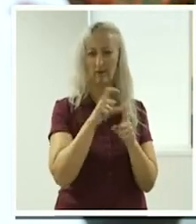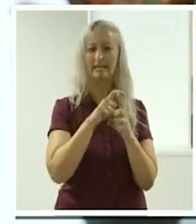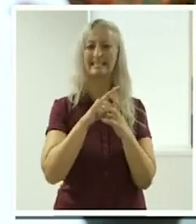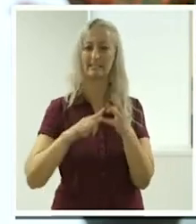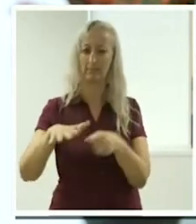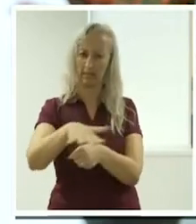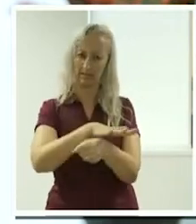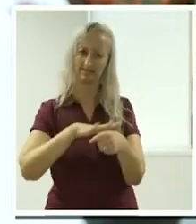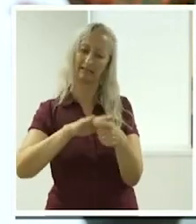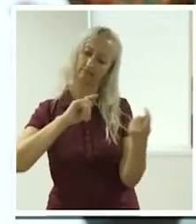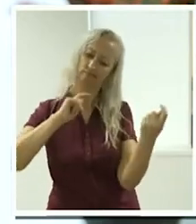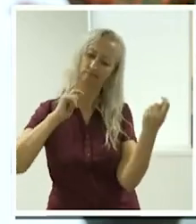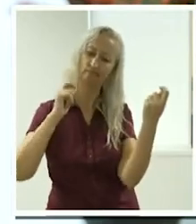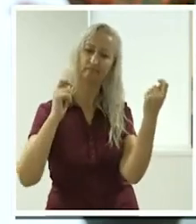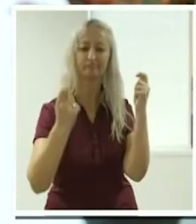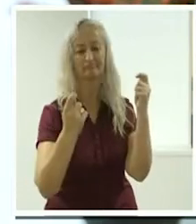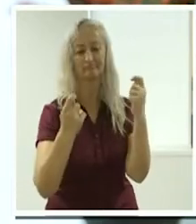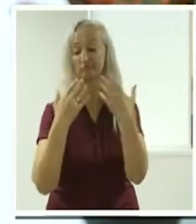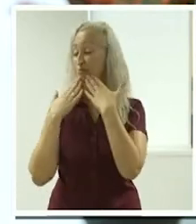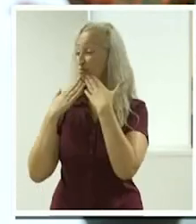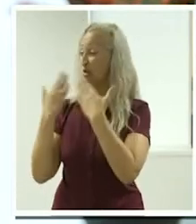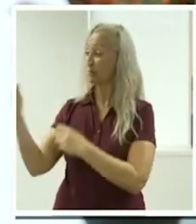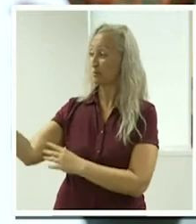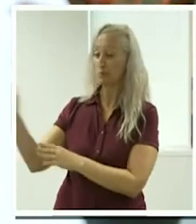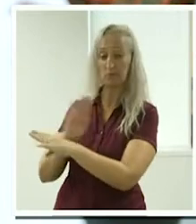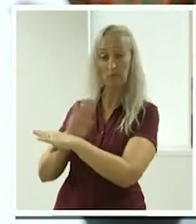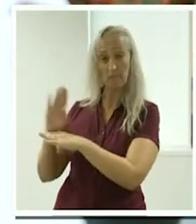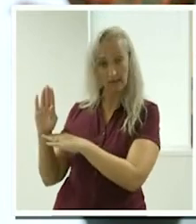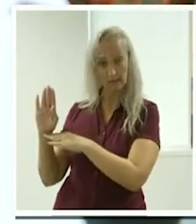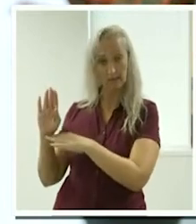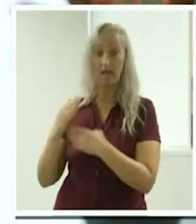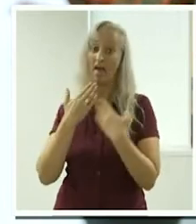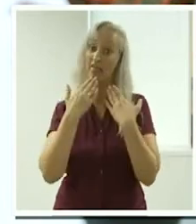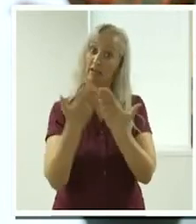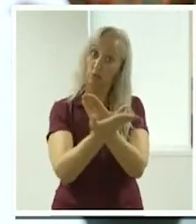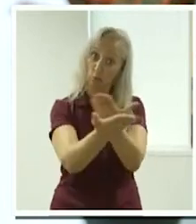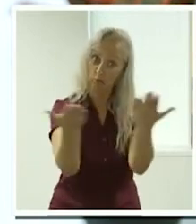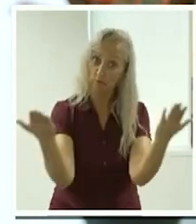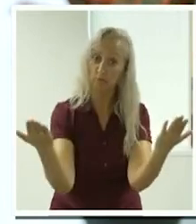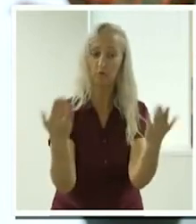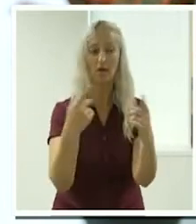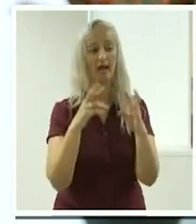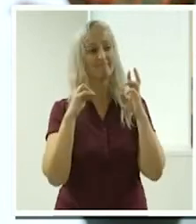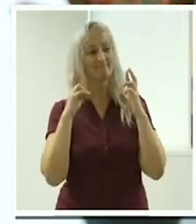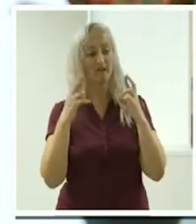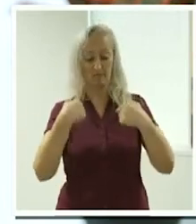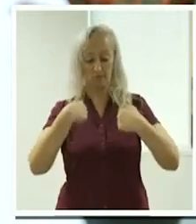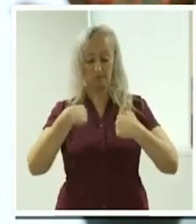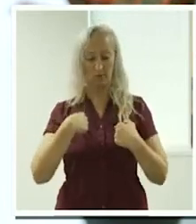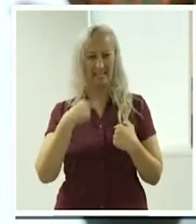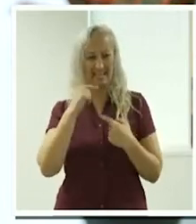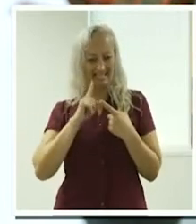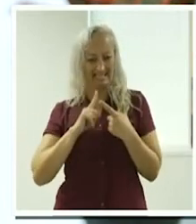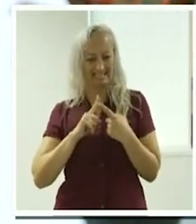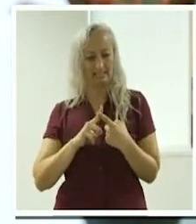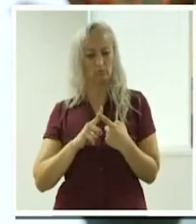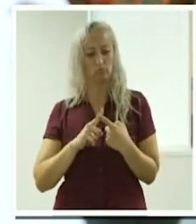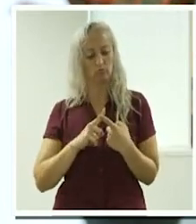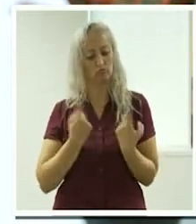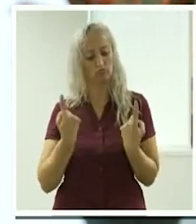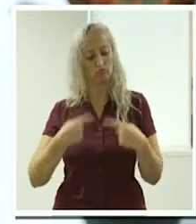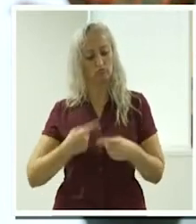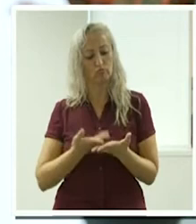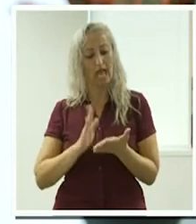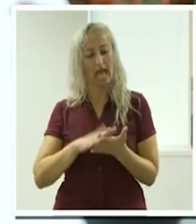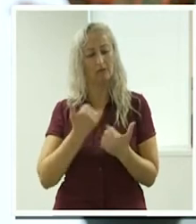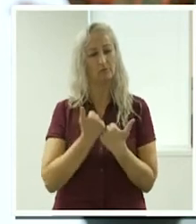panel thank you to all of uh you and i really hope mabel can continue to work out how we can best support you to grow your own